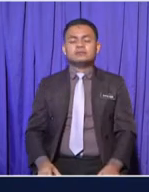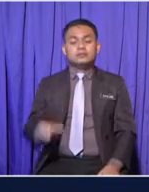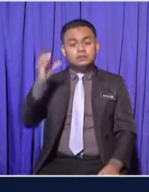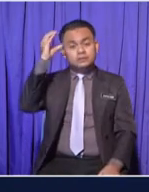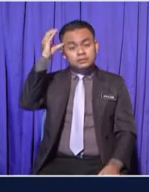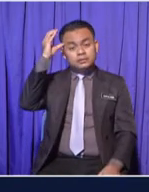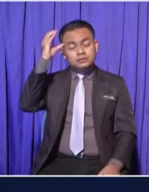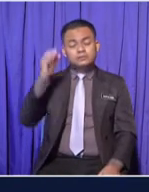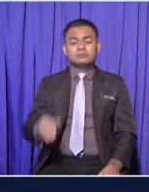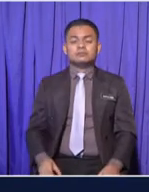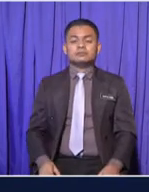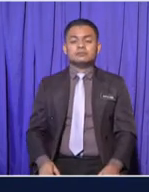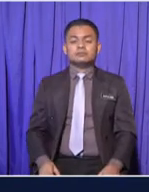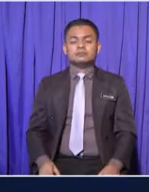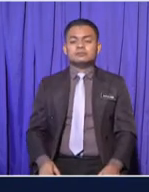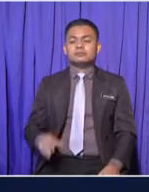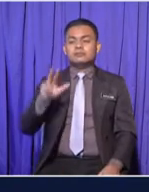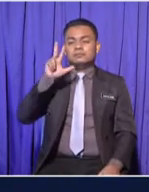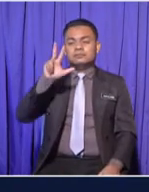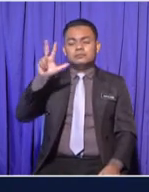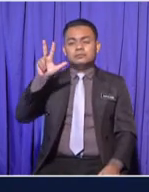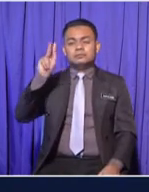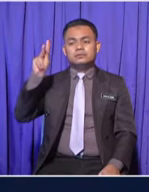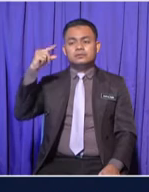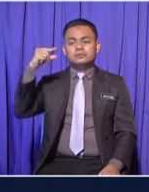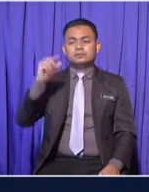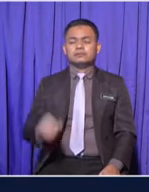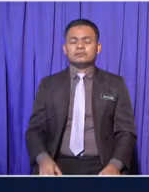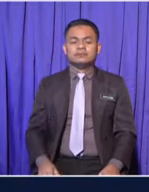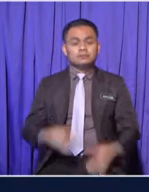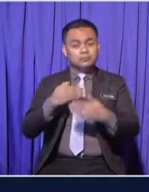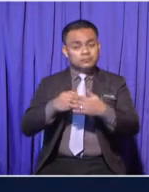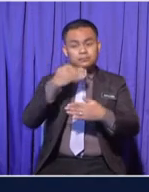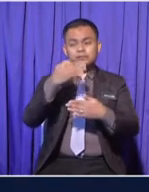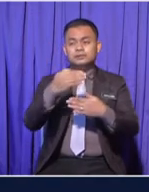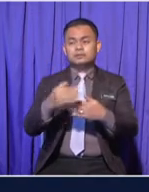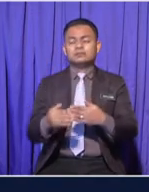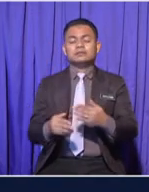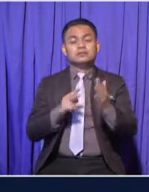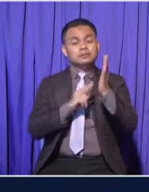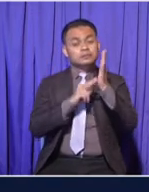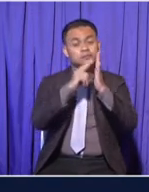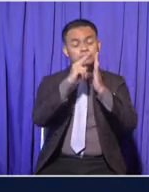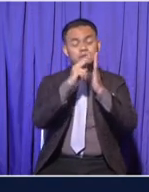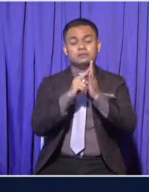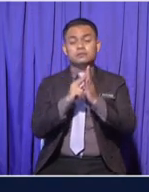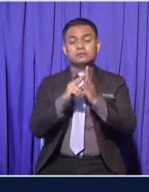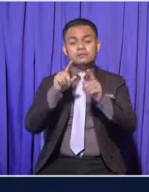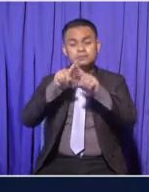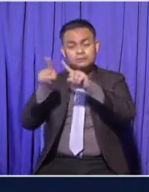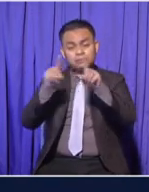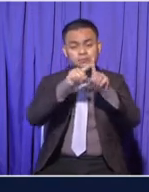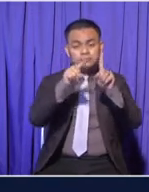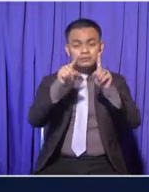at 33 kg Next, count the difference in height